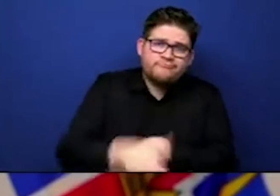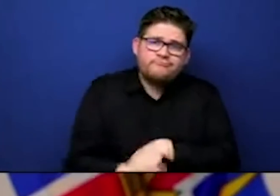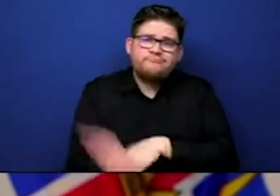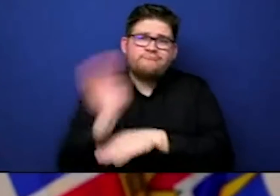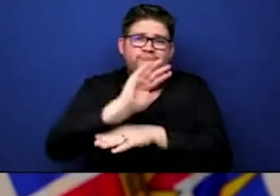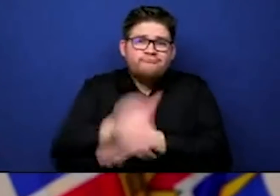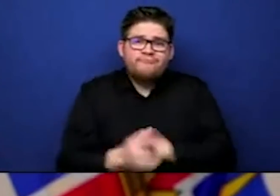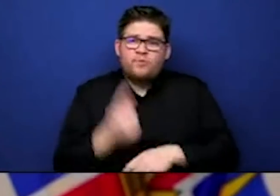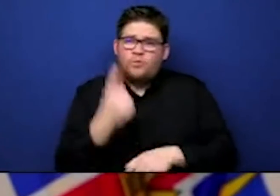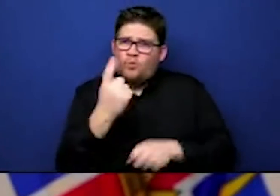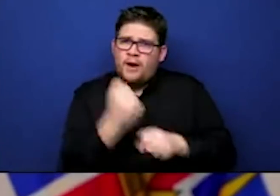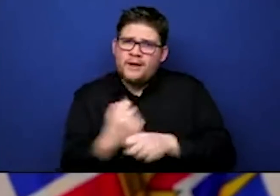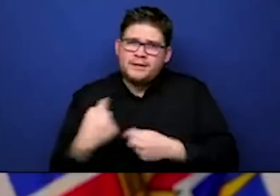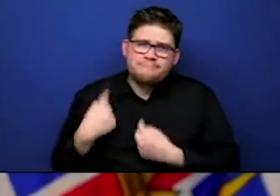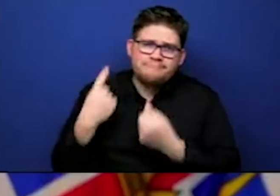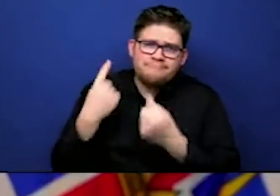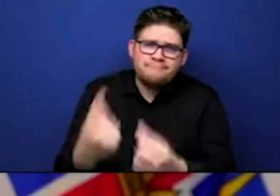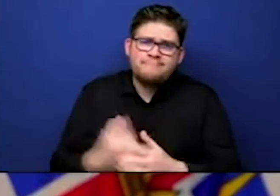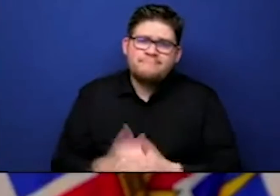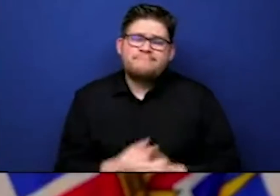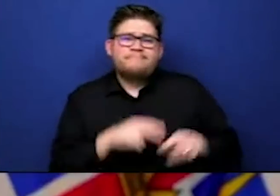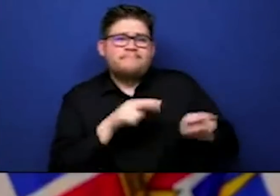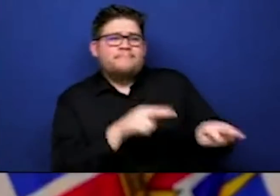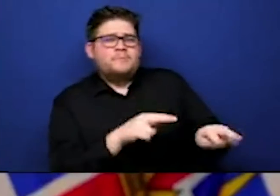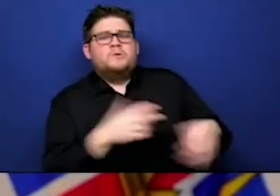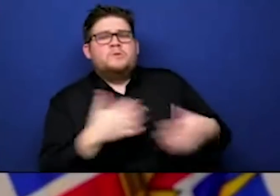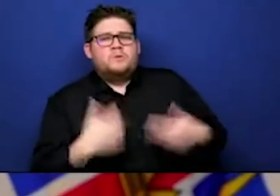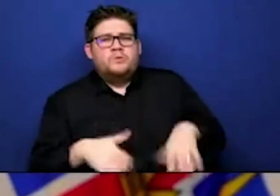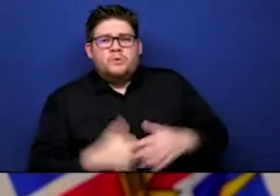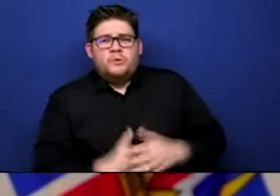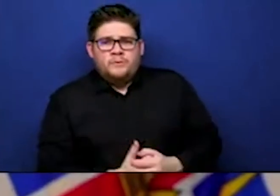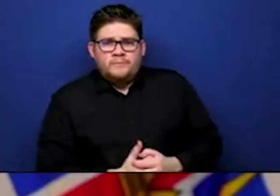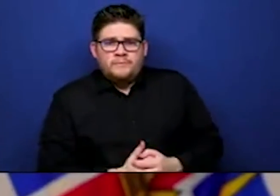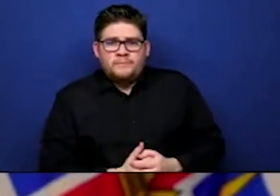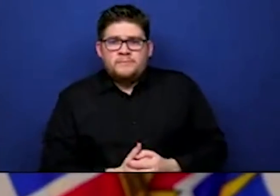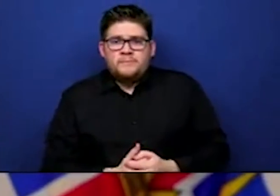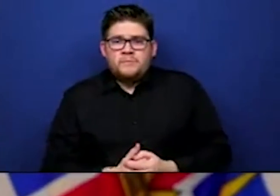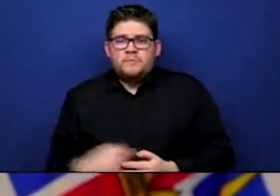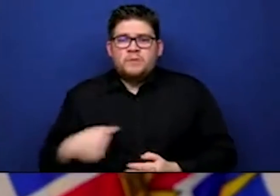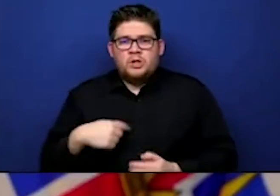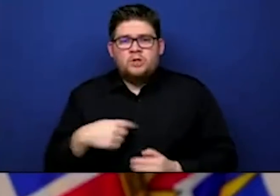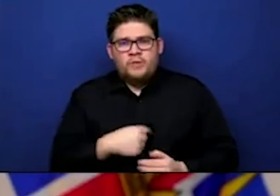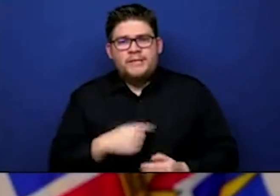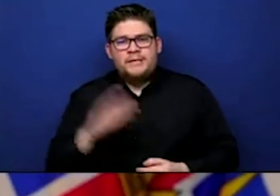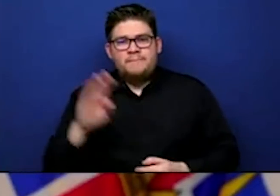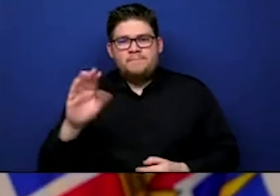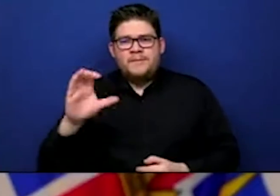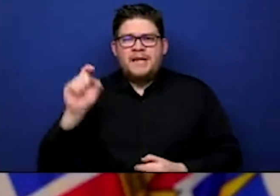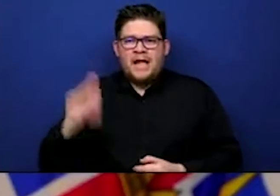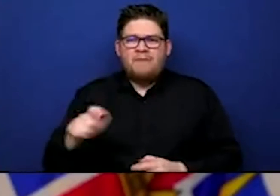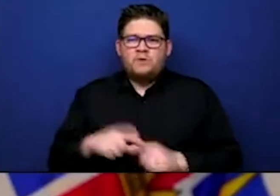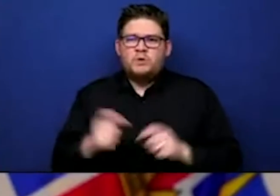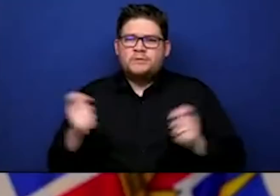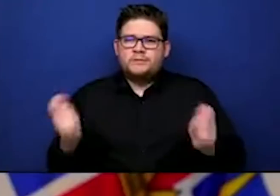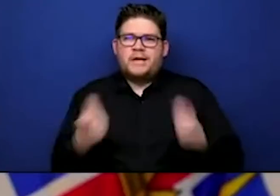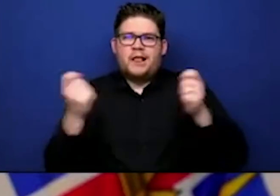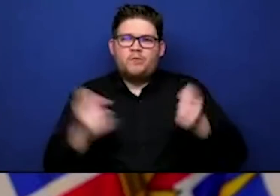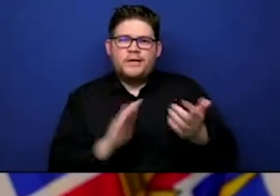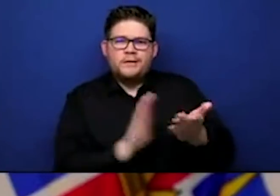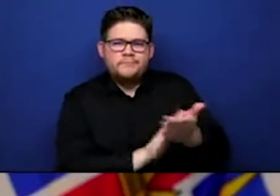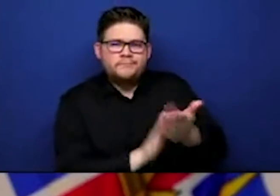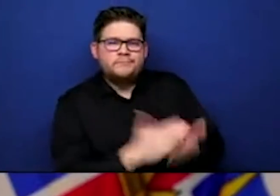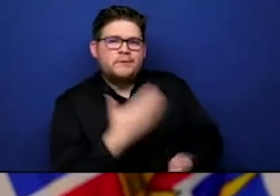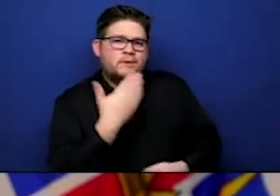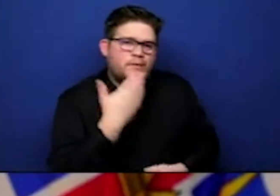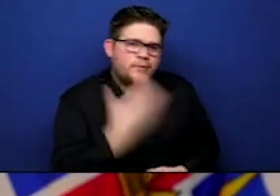I think we really have cause to be, to celebrate the teamwork that they've done. And that has,